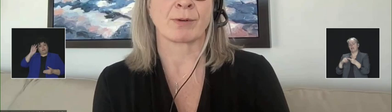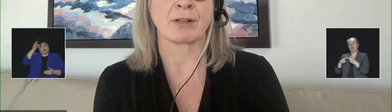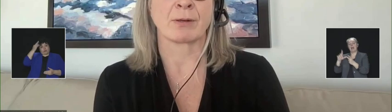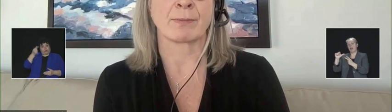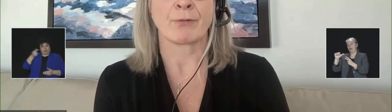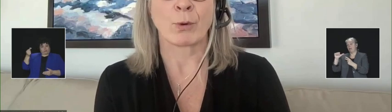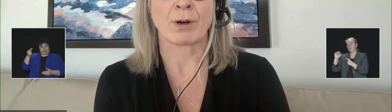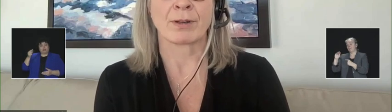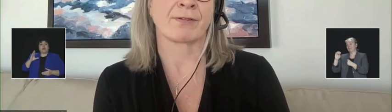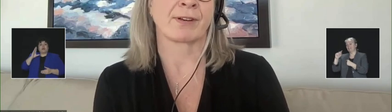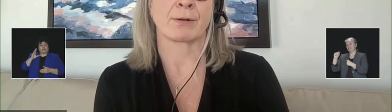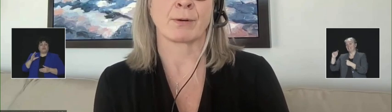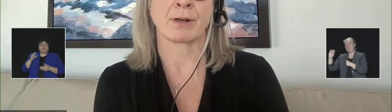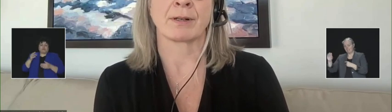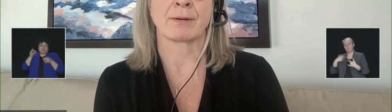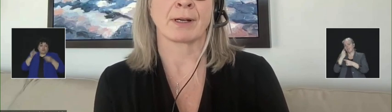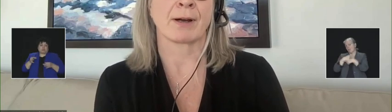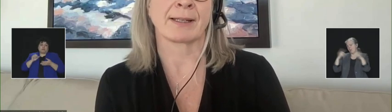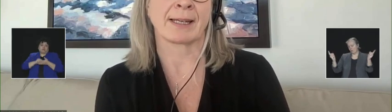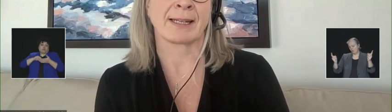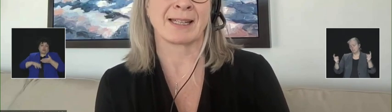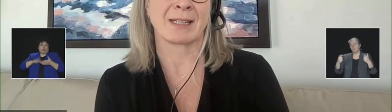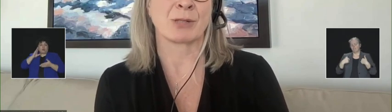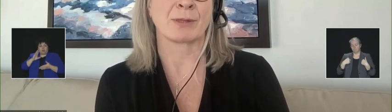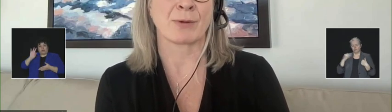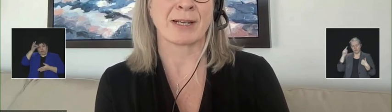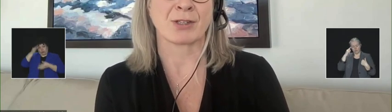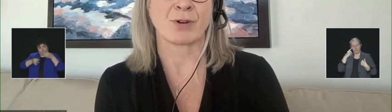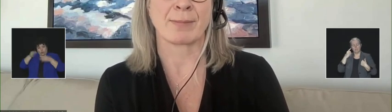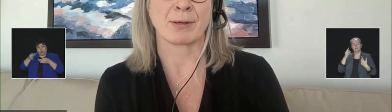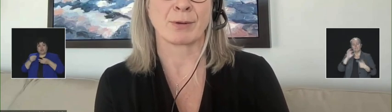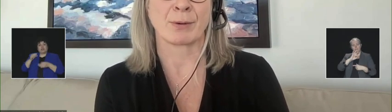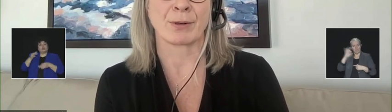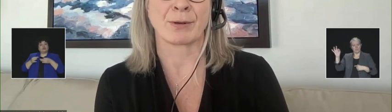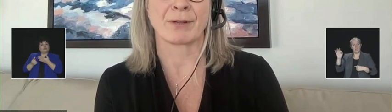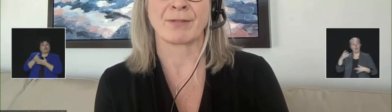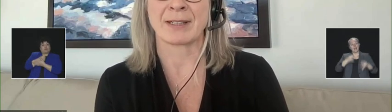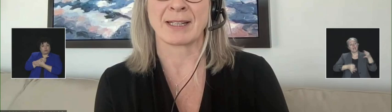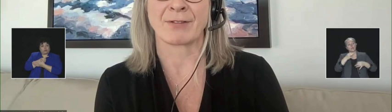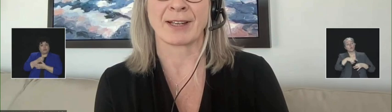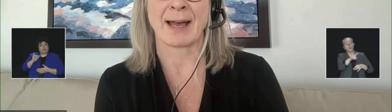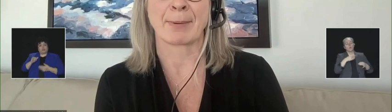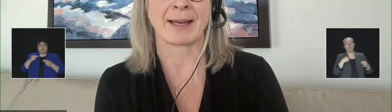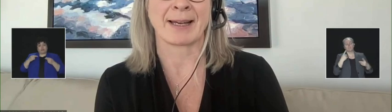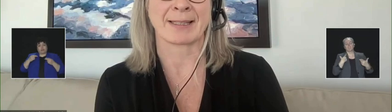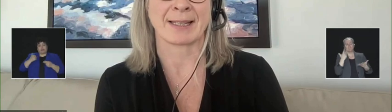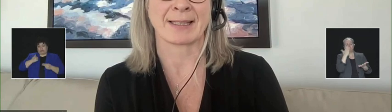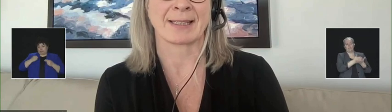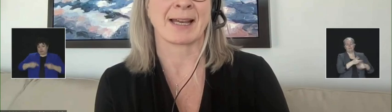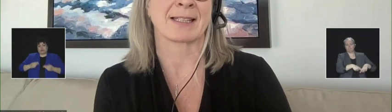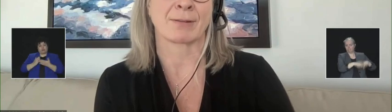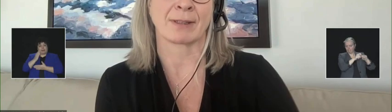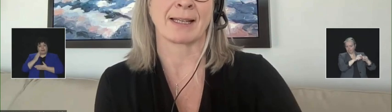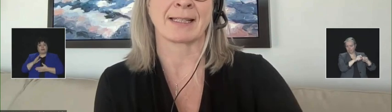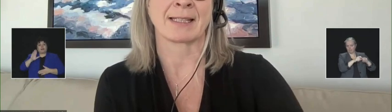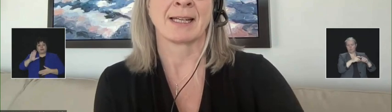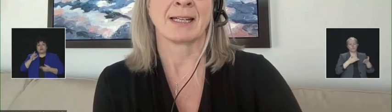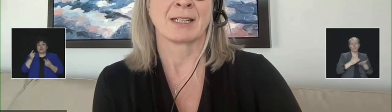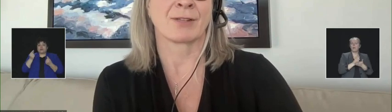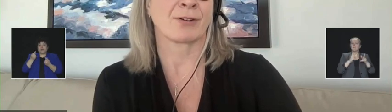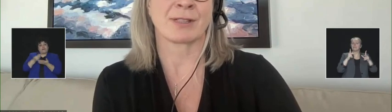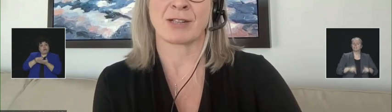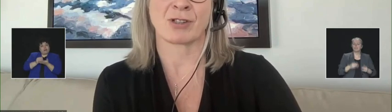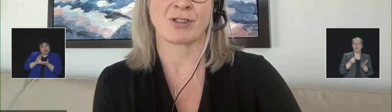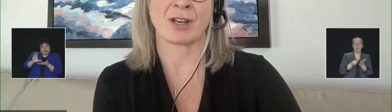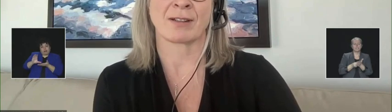judicial review before the federal court regarding the Canadian Human Rights Tribunal Order on Funding for Capital Assets as it relates